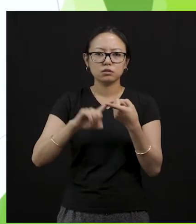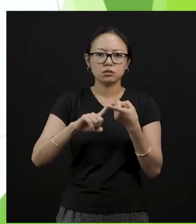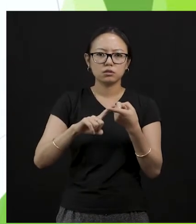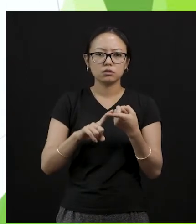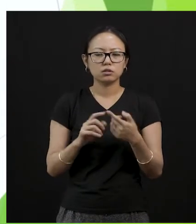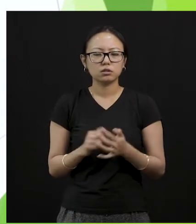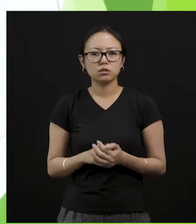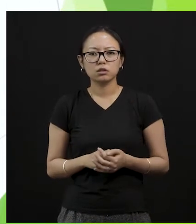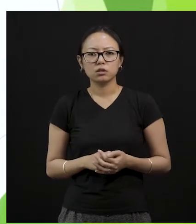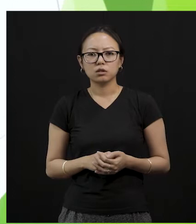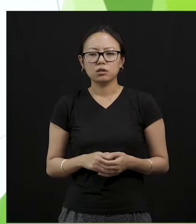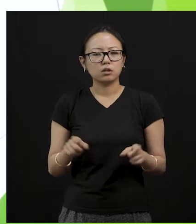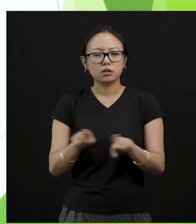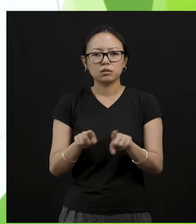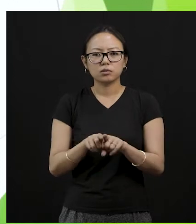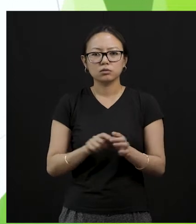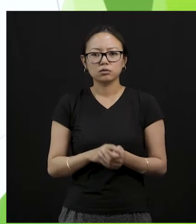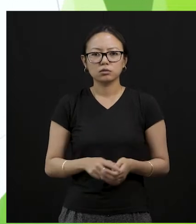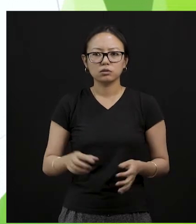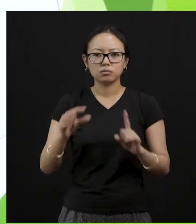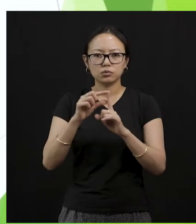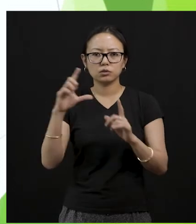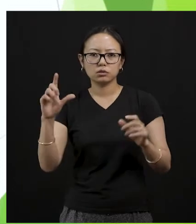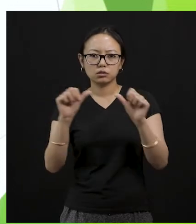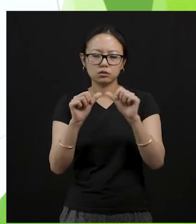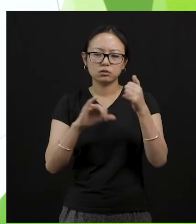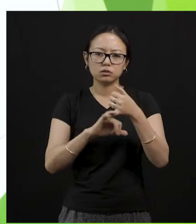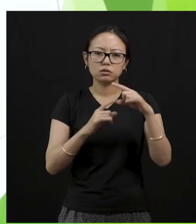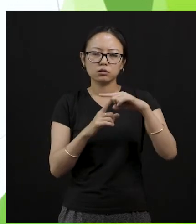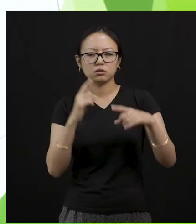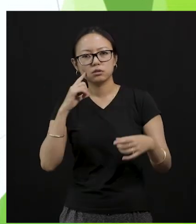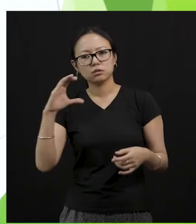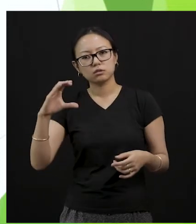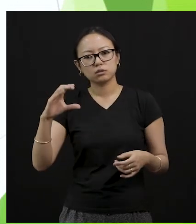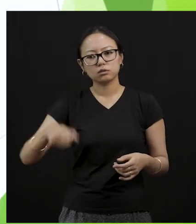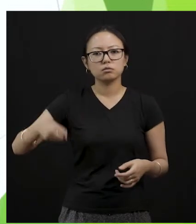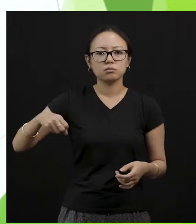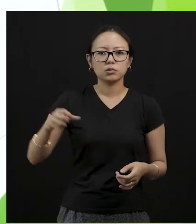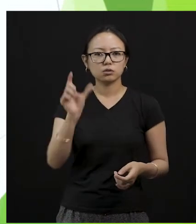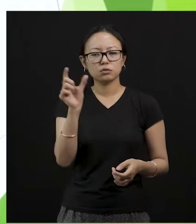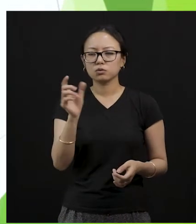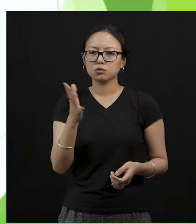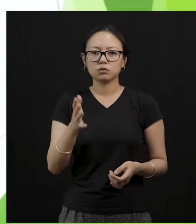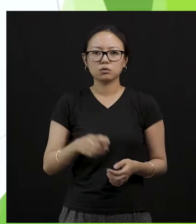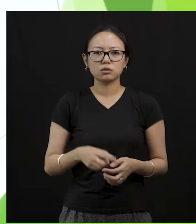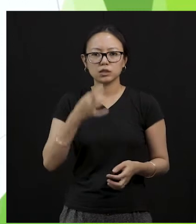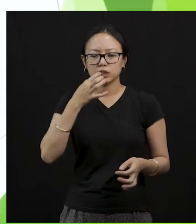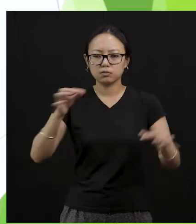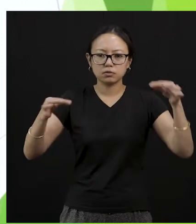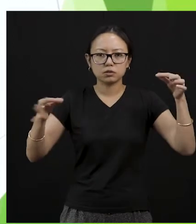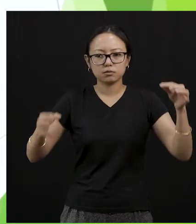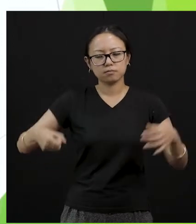using the plastic bag, use a paper bag or a cotton cloth bag. And that is how you're going to recycle it again.